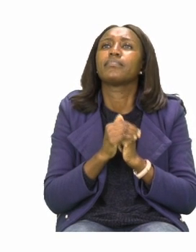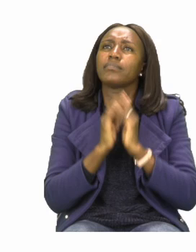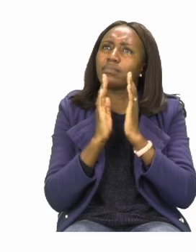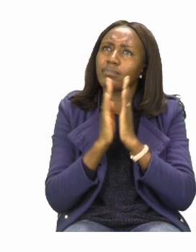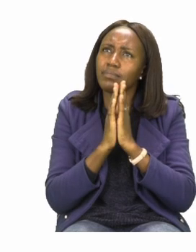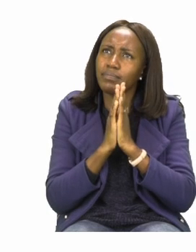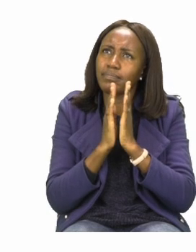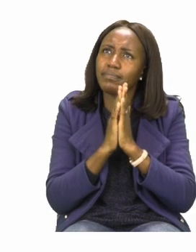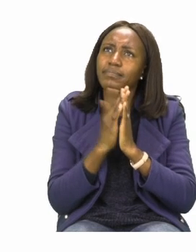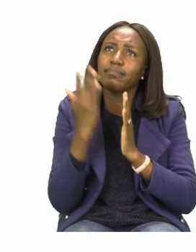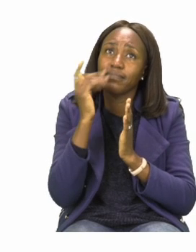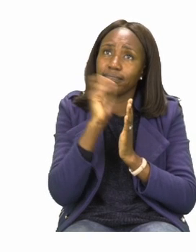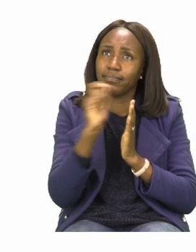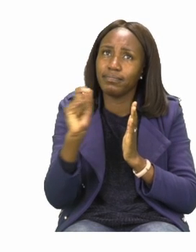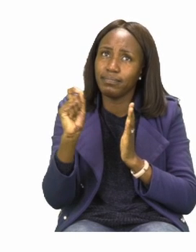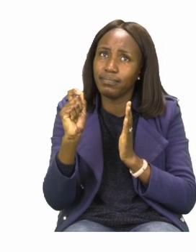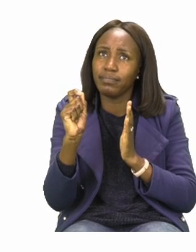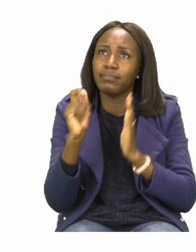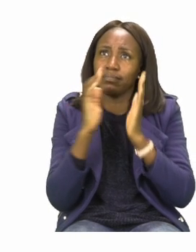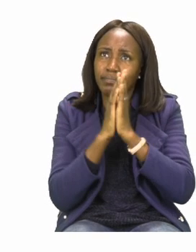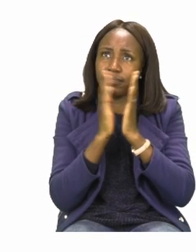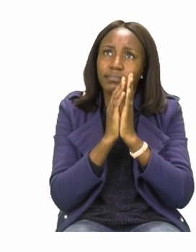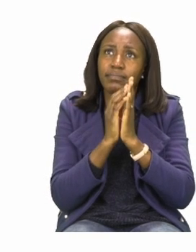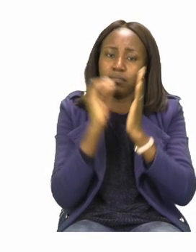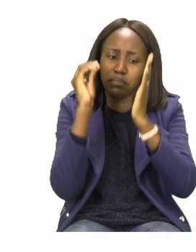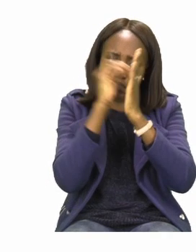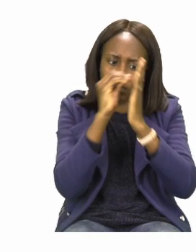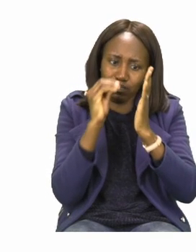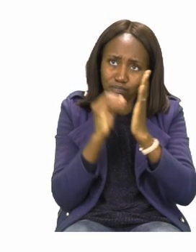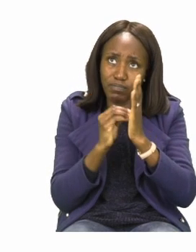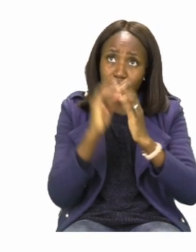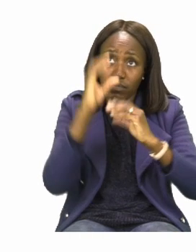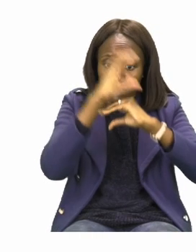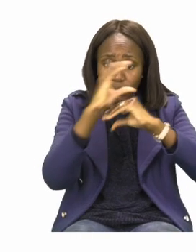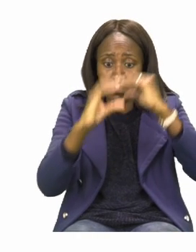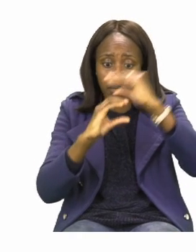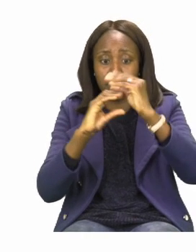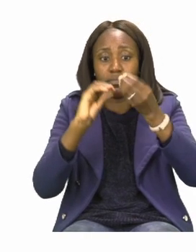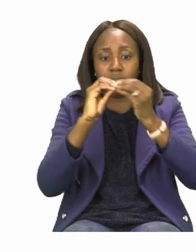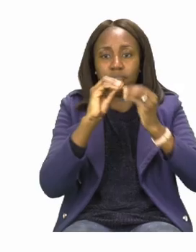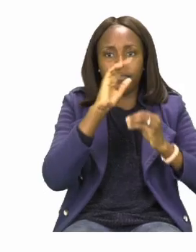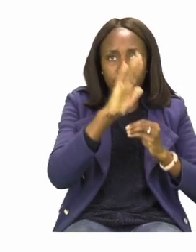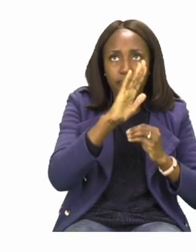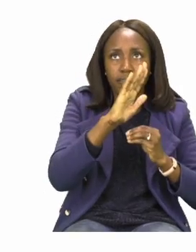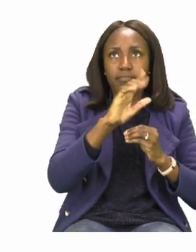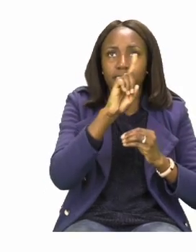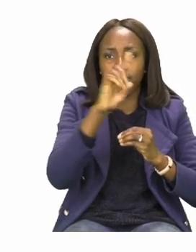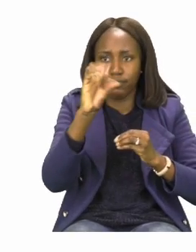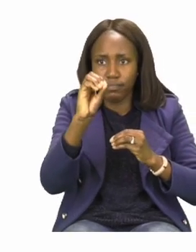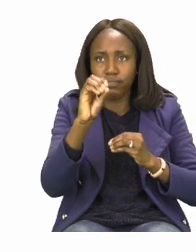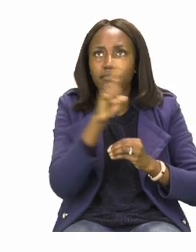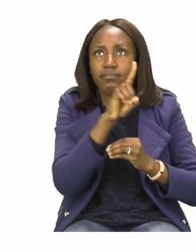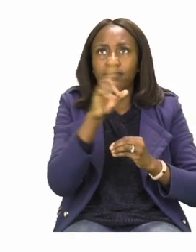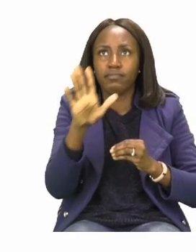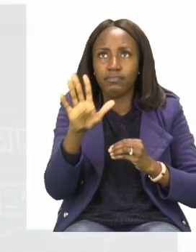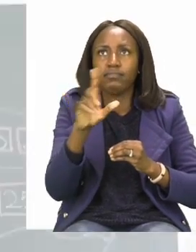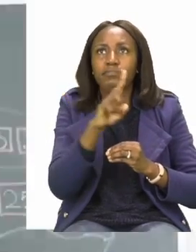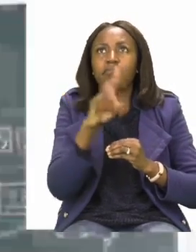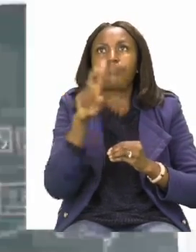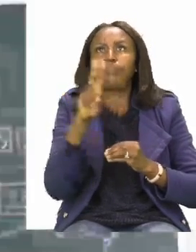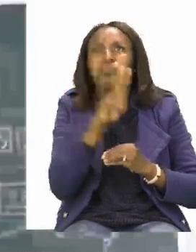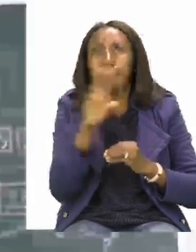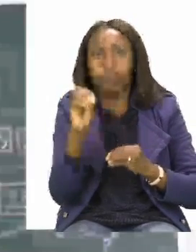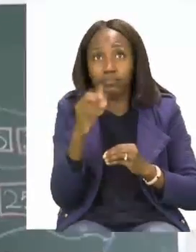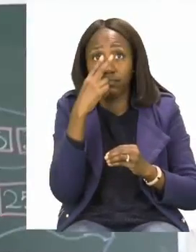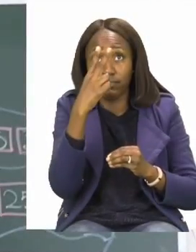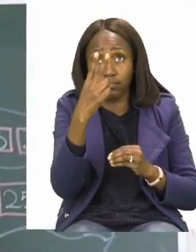make sure that you label each brick with the amount of bricks, like how I have done on the board. We can